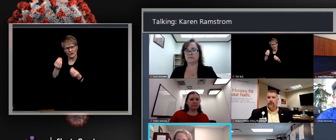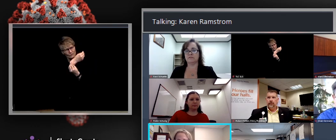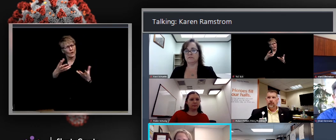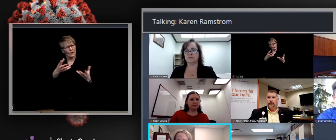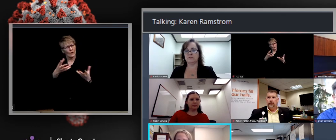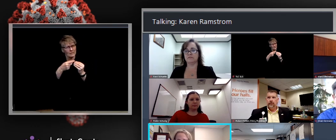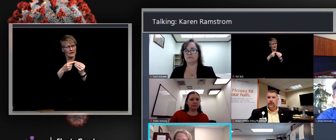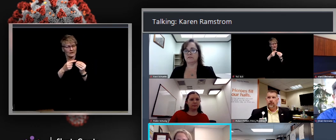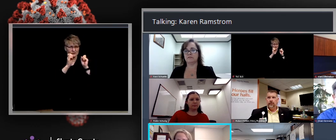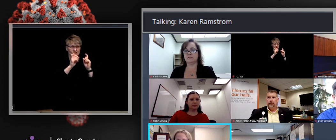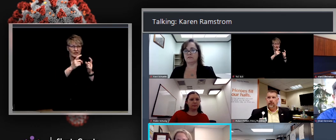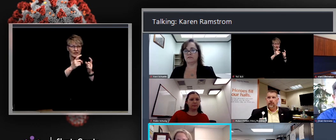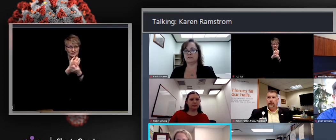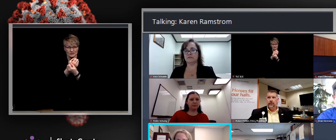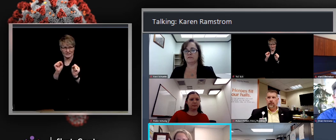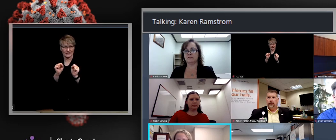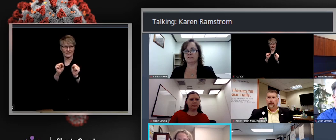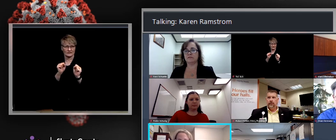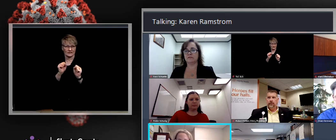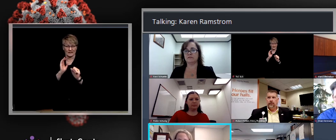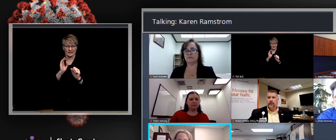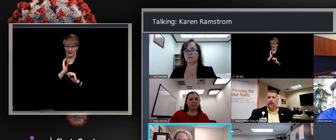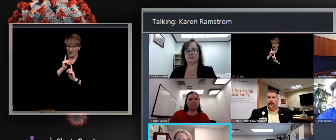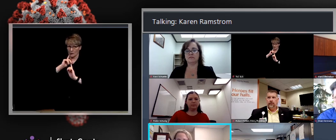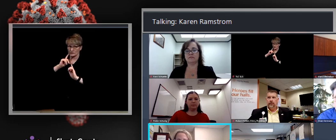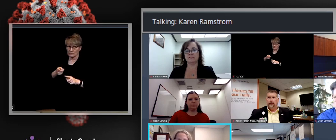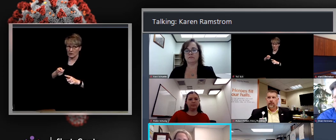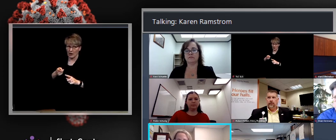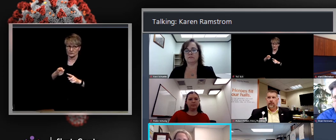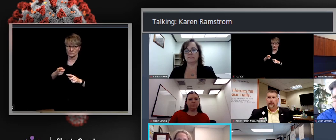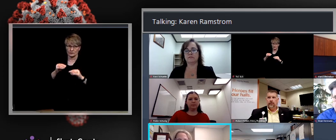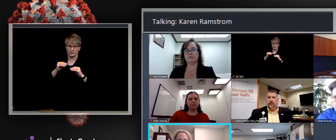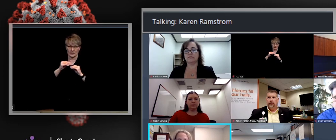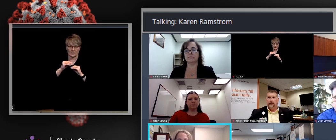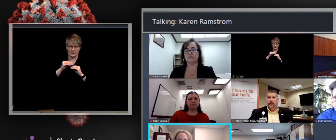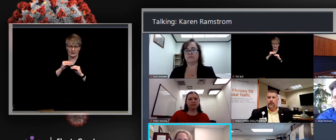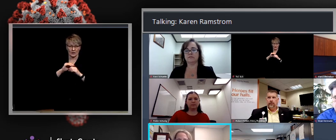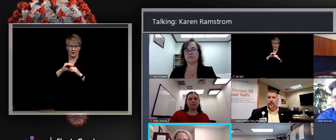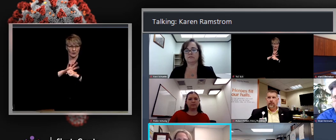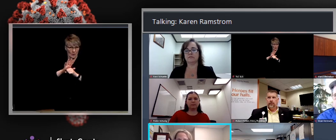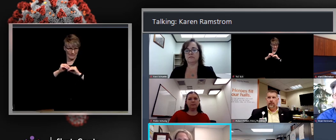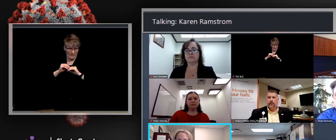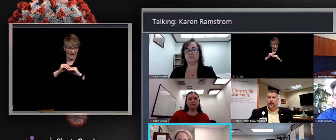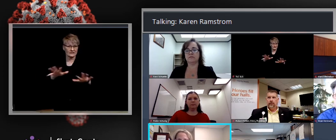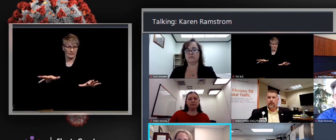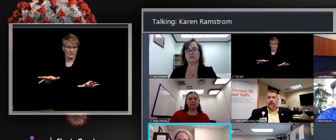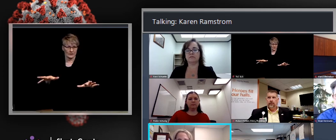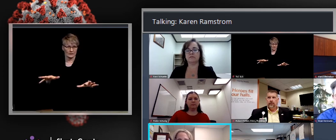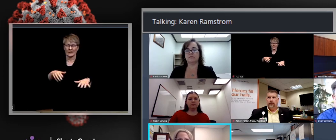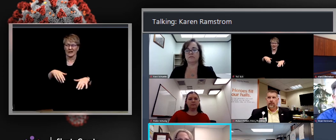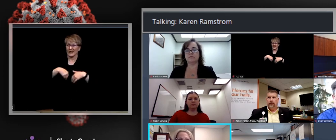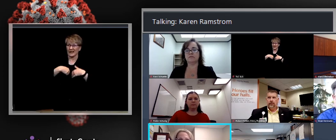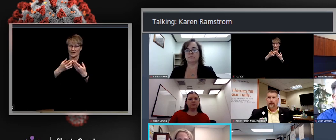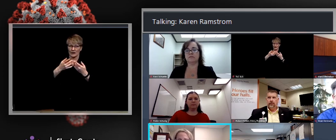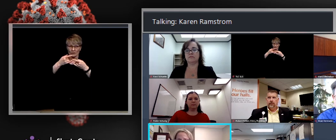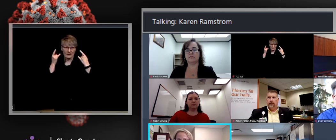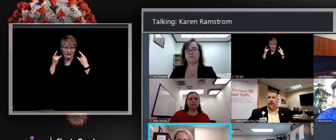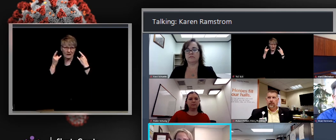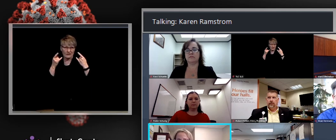pandemic, um, and the guidance regarding businesses face coverings, quarantine, healthcare facilities, all of that is, um,